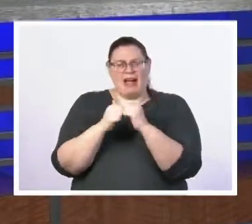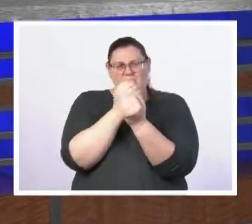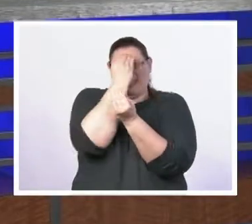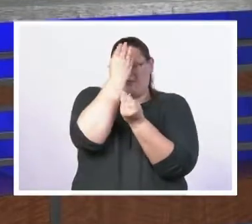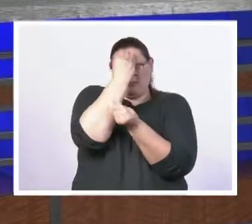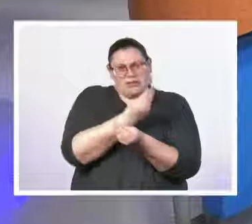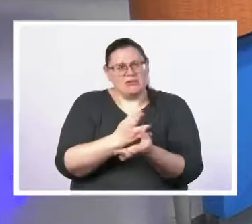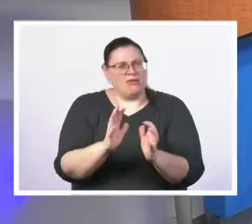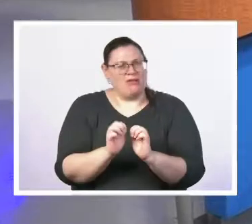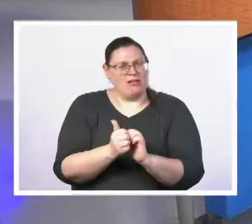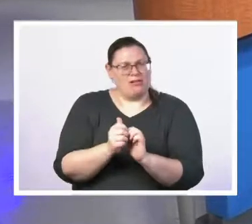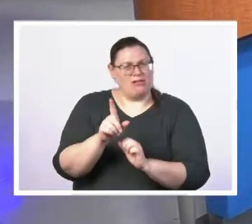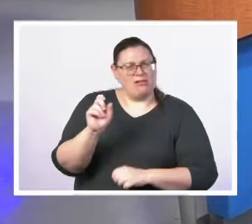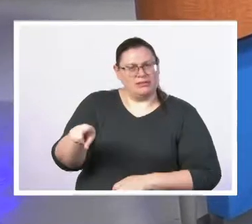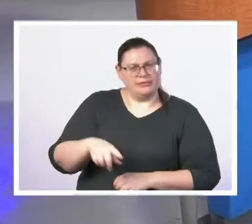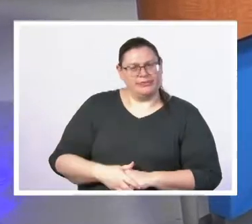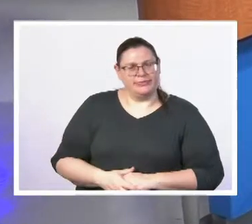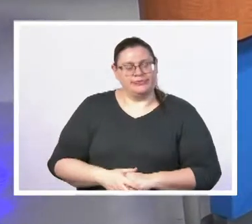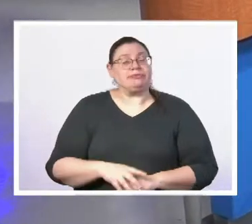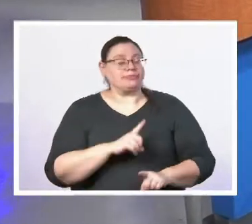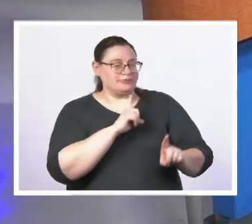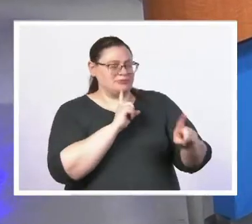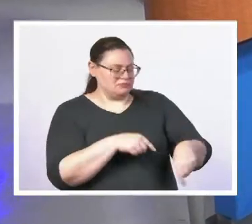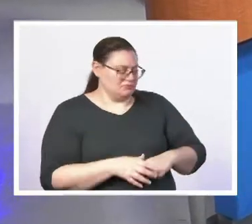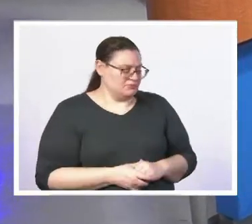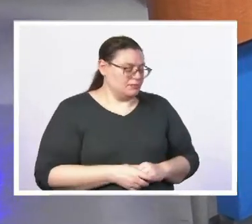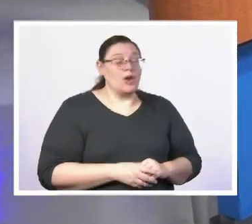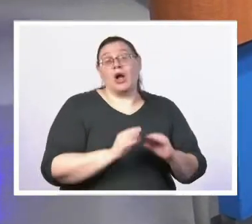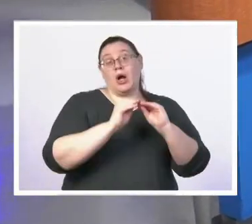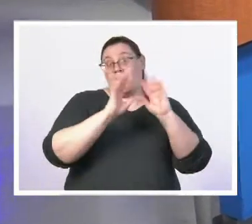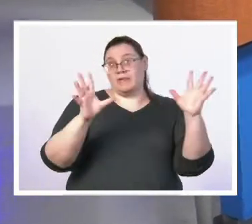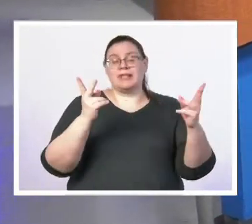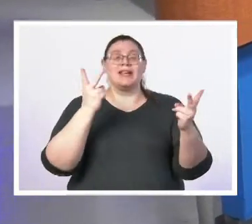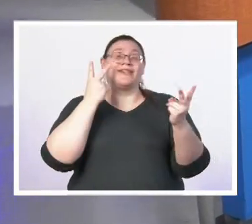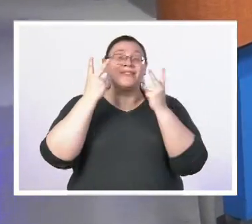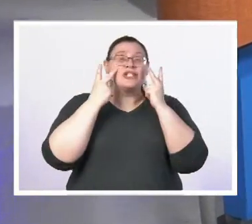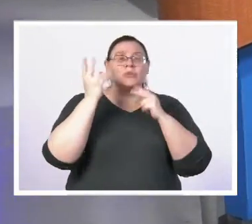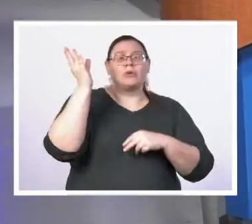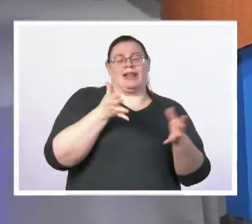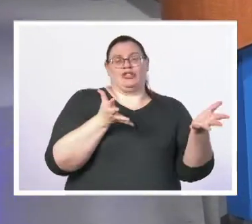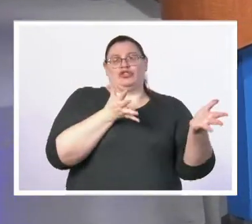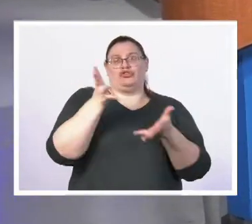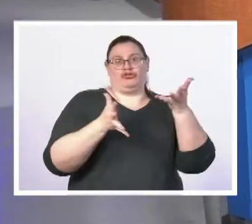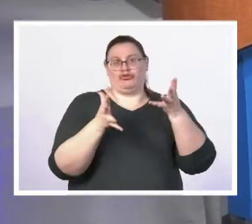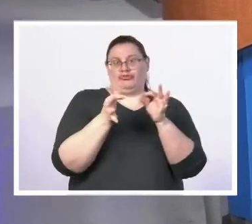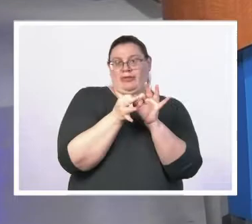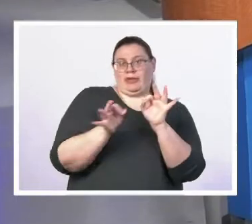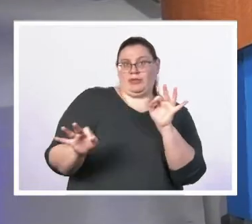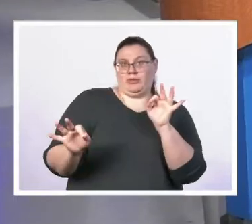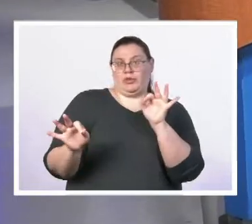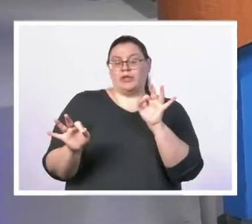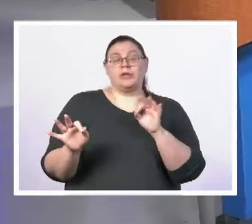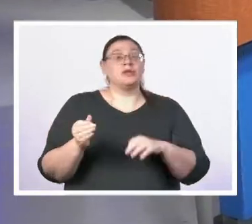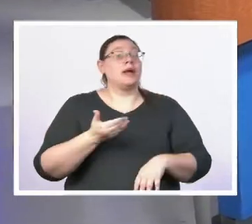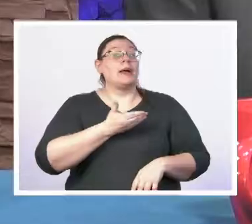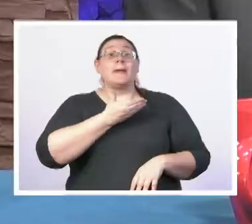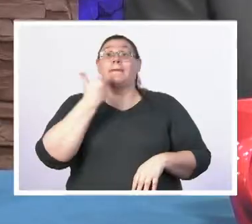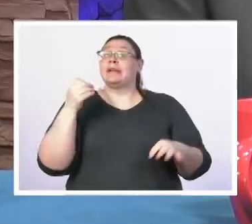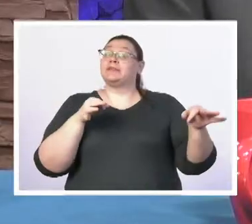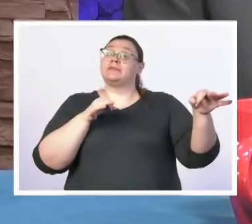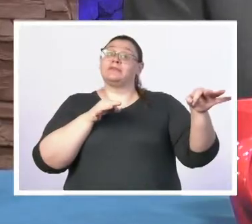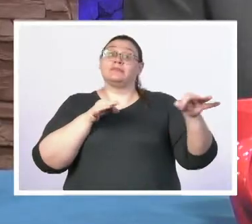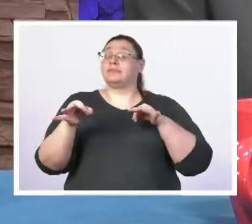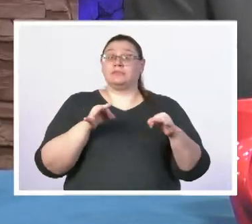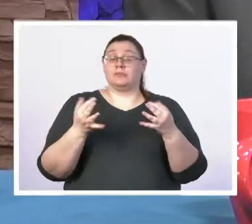getting across? Well obviously it's a visual gestural language so the best way that I can describe it